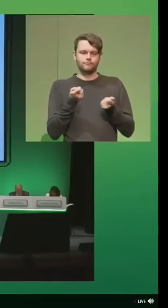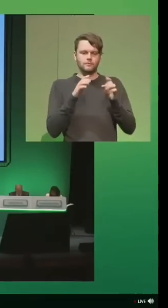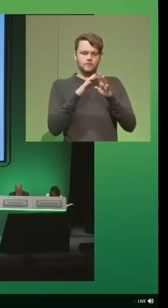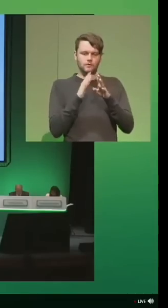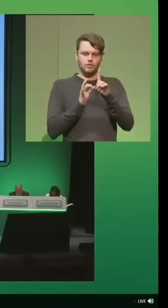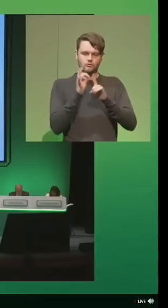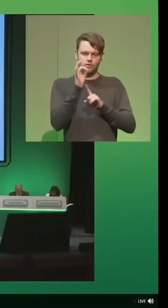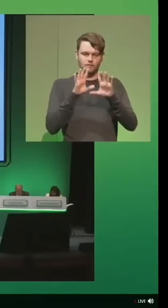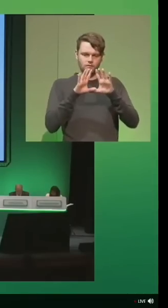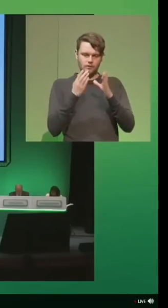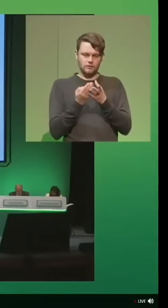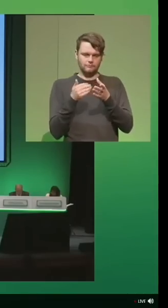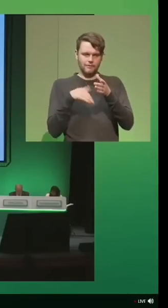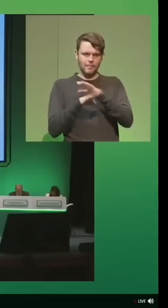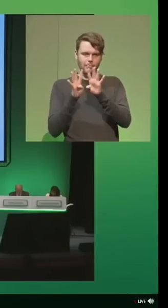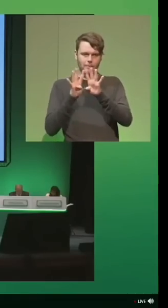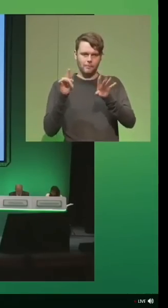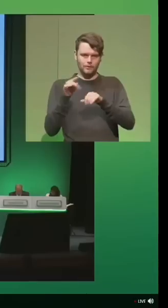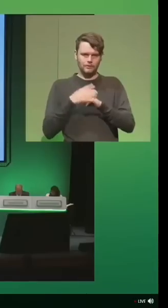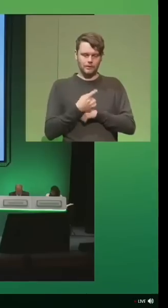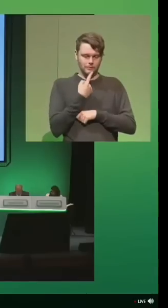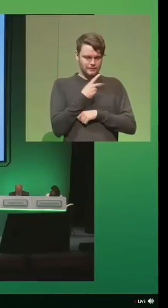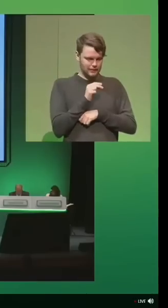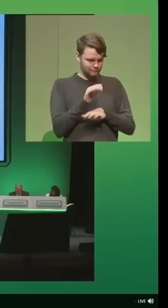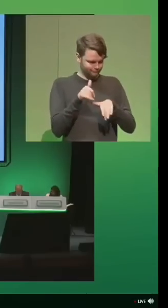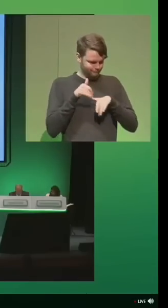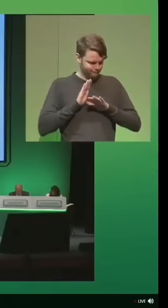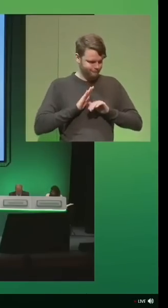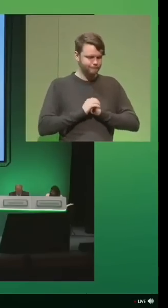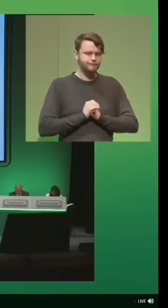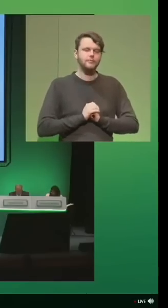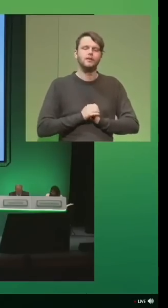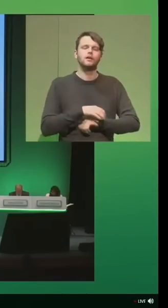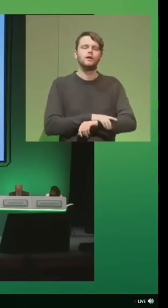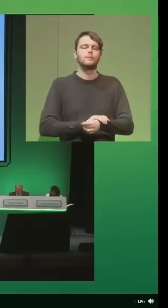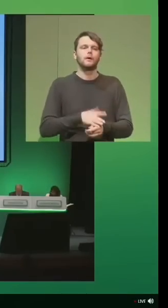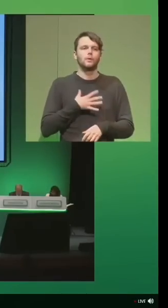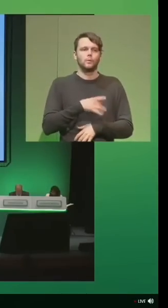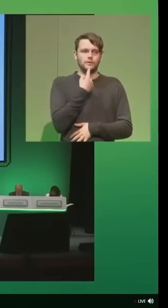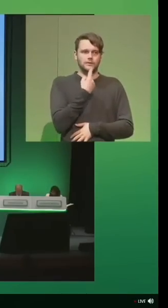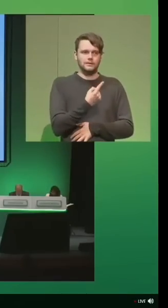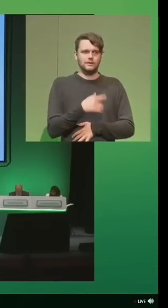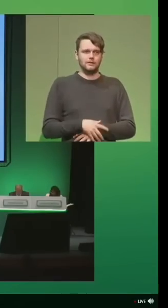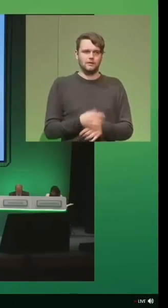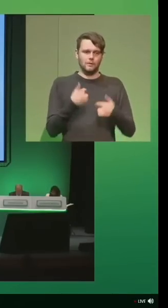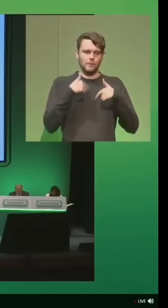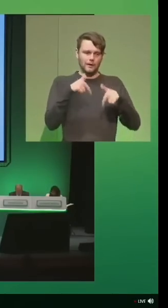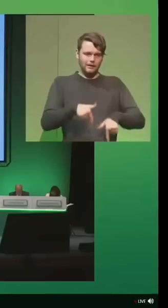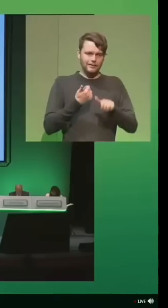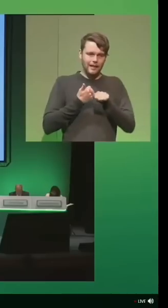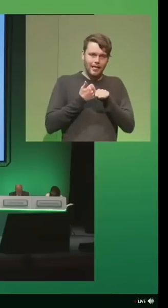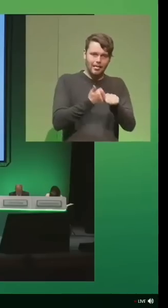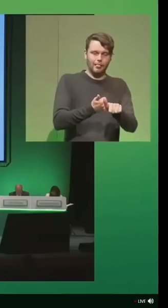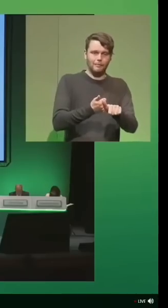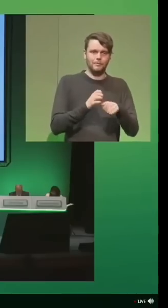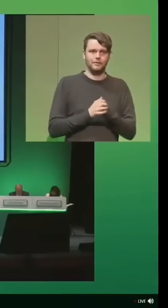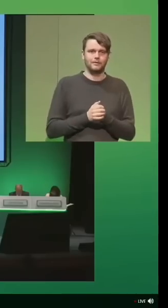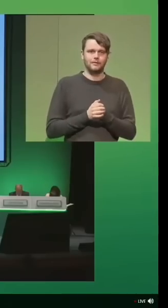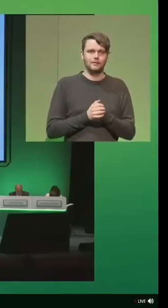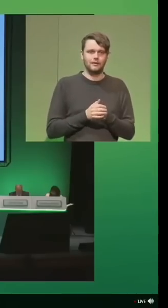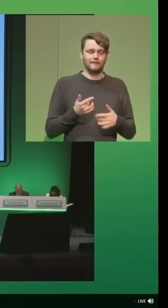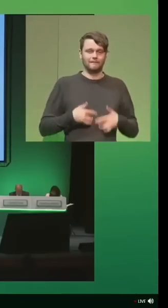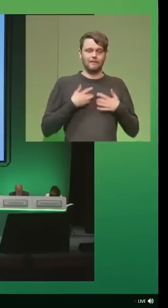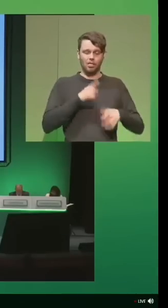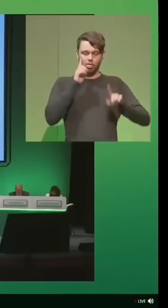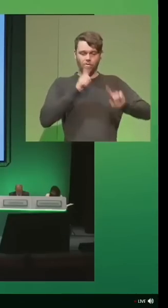Group is on our board. I'll say no more on that. All I would say is we're here to help you. You don't